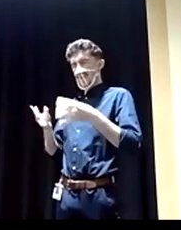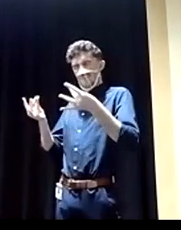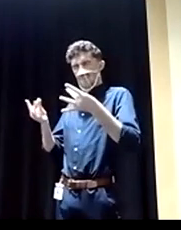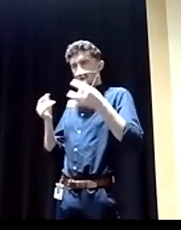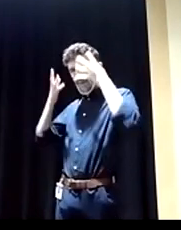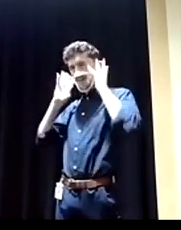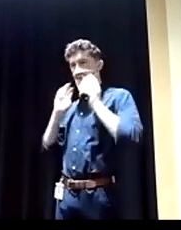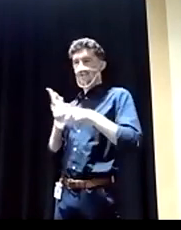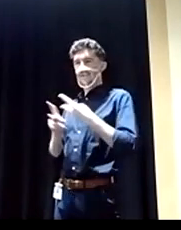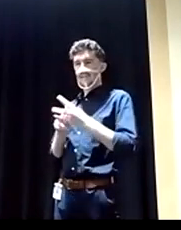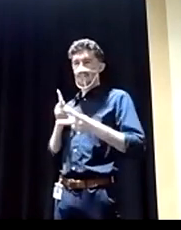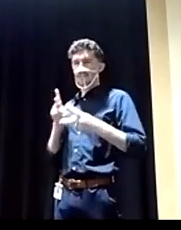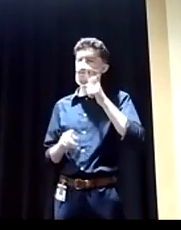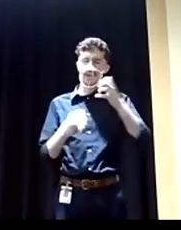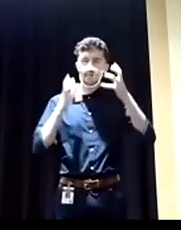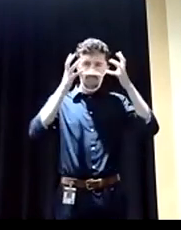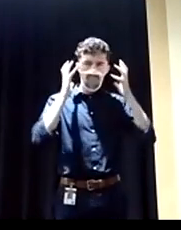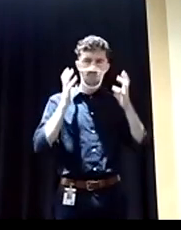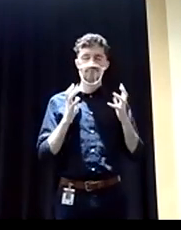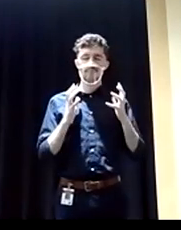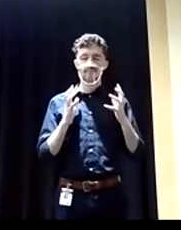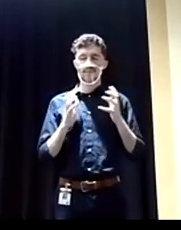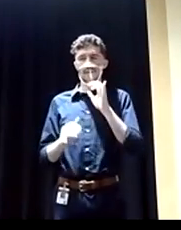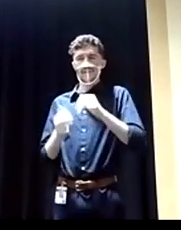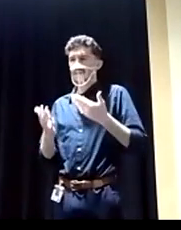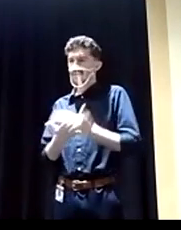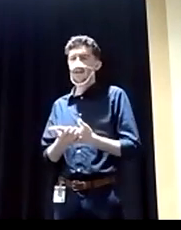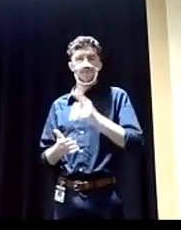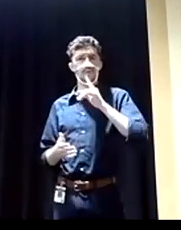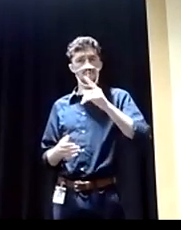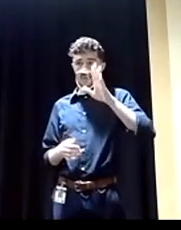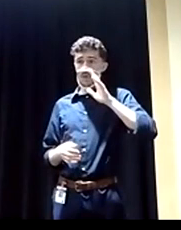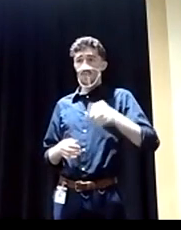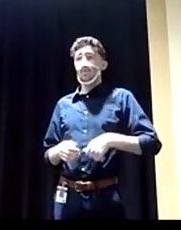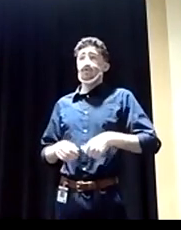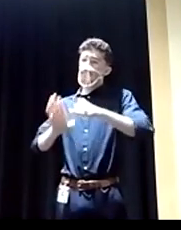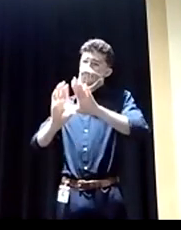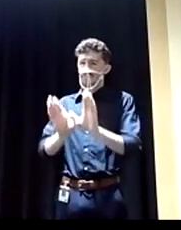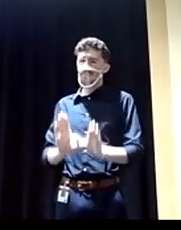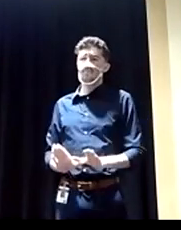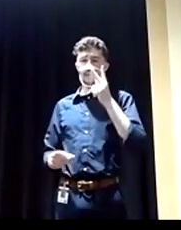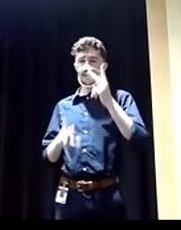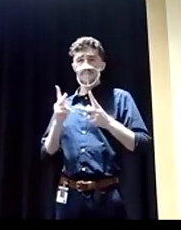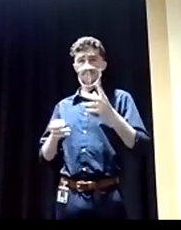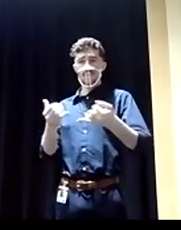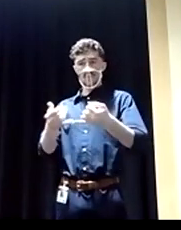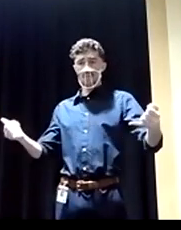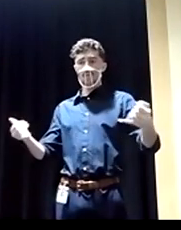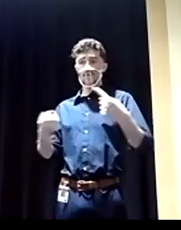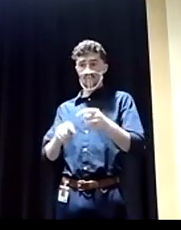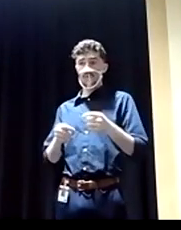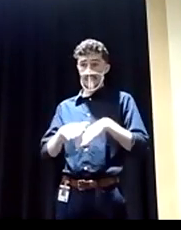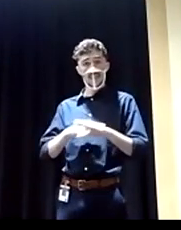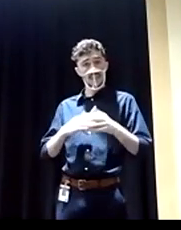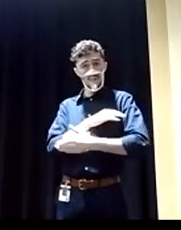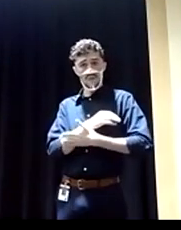and that's just, fact, we brutalize people at the border and no one says a word. So I